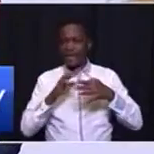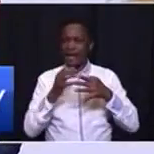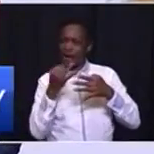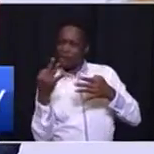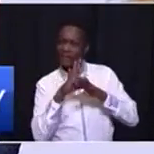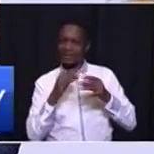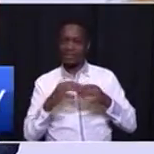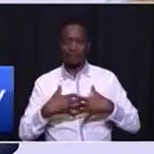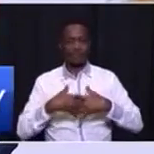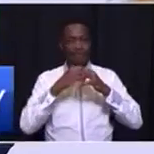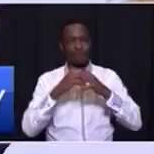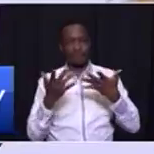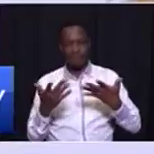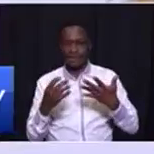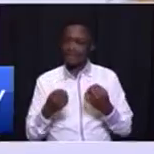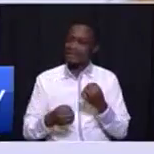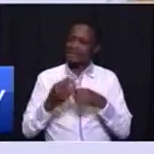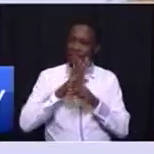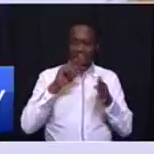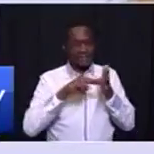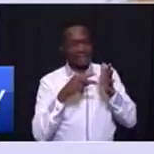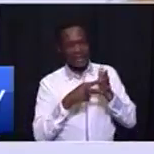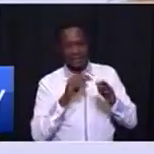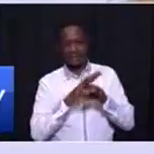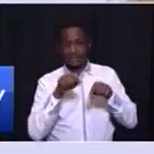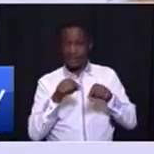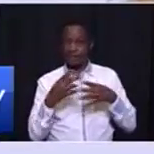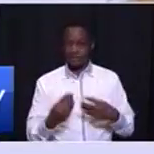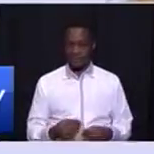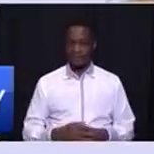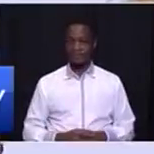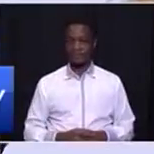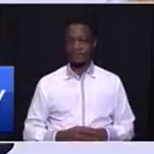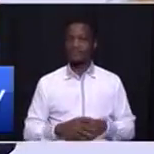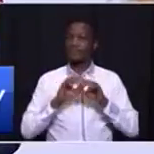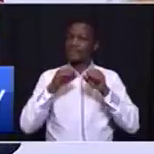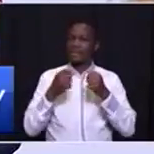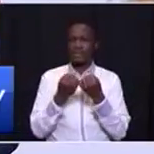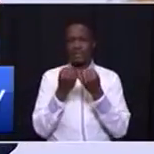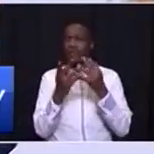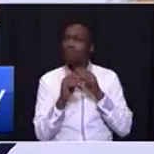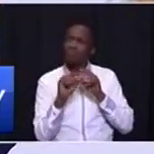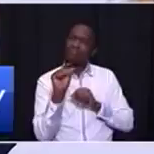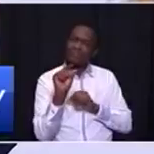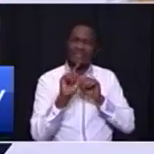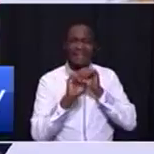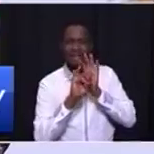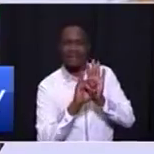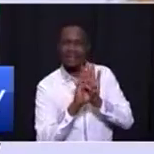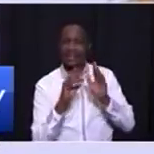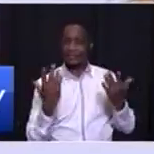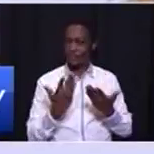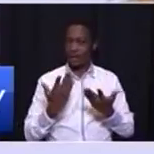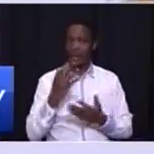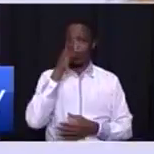cornerstones and signposts of this plan and give us an indication of where we are